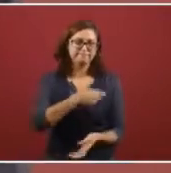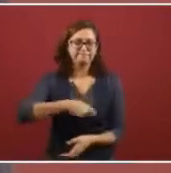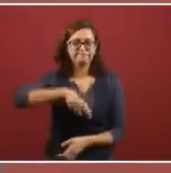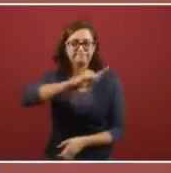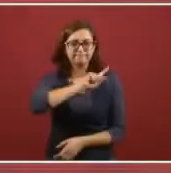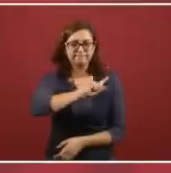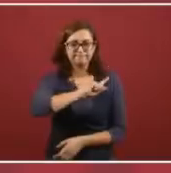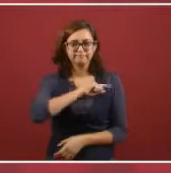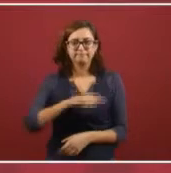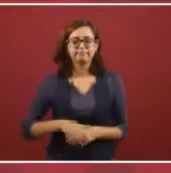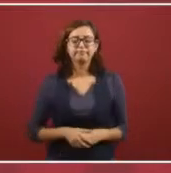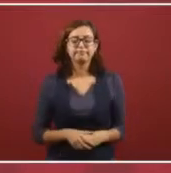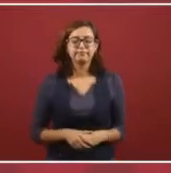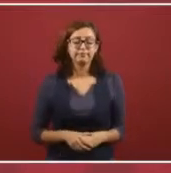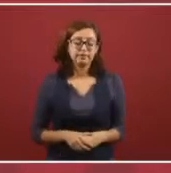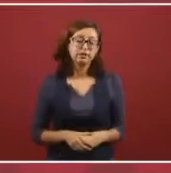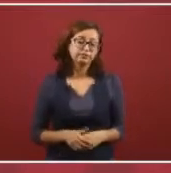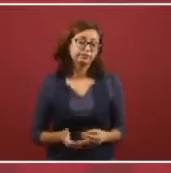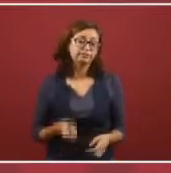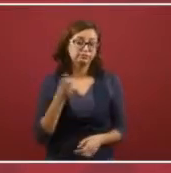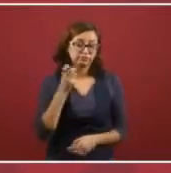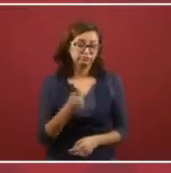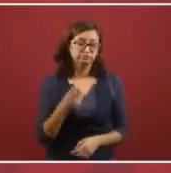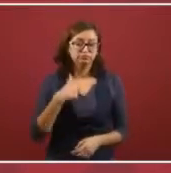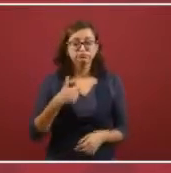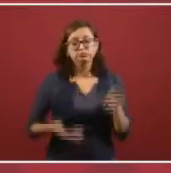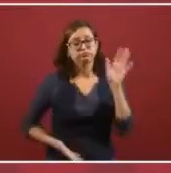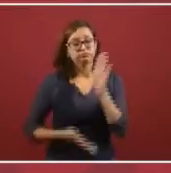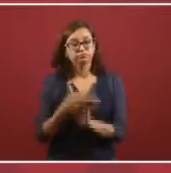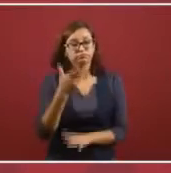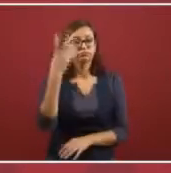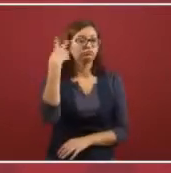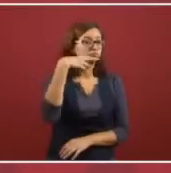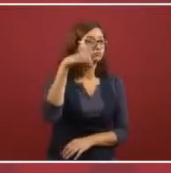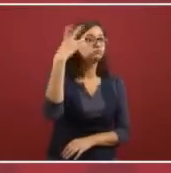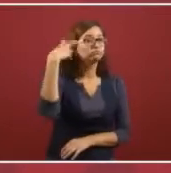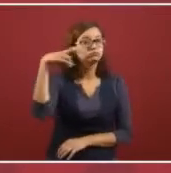So that is the reason for this, uh, run.